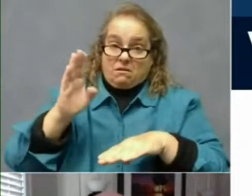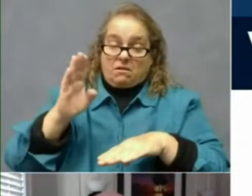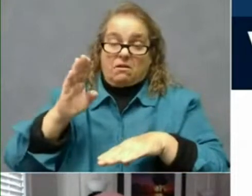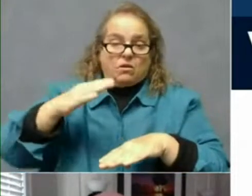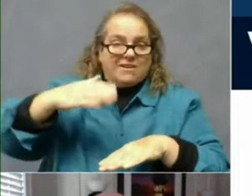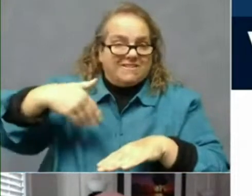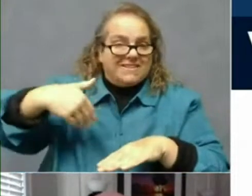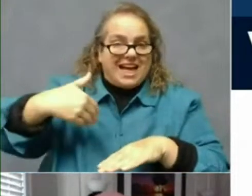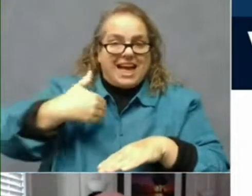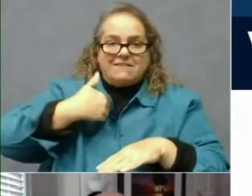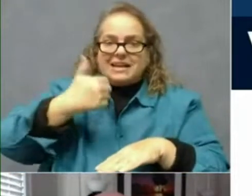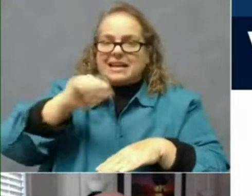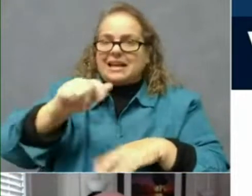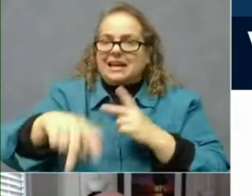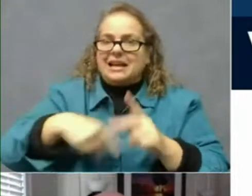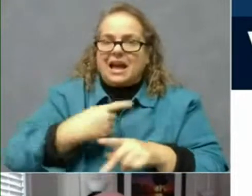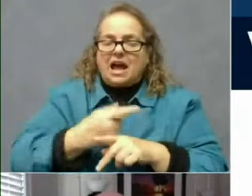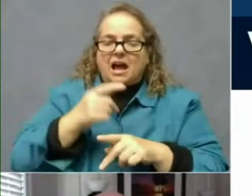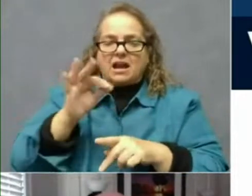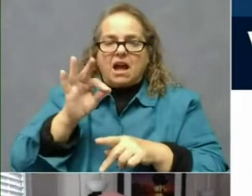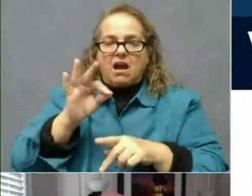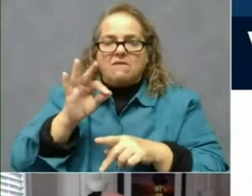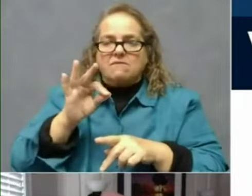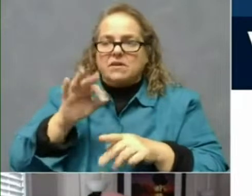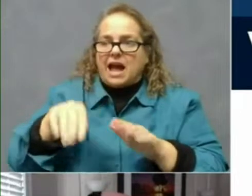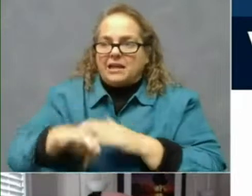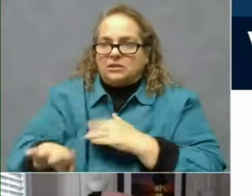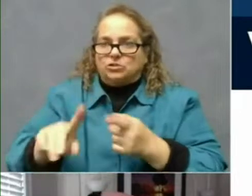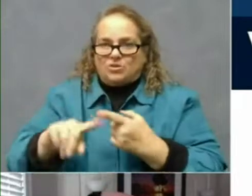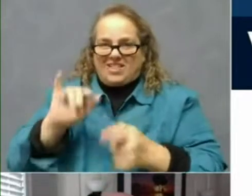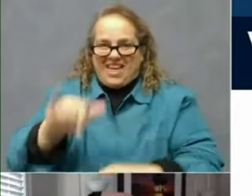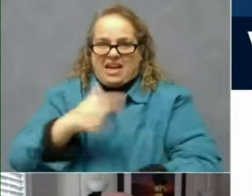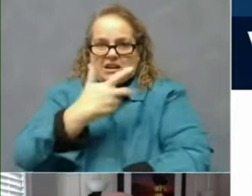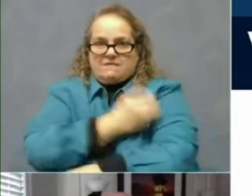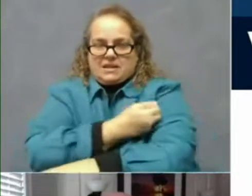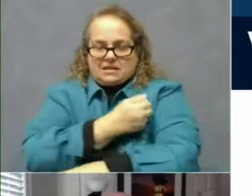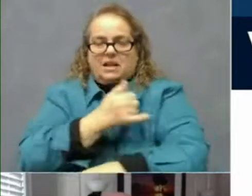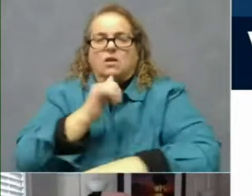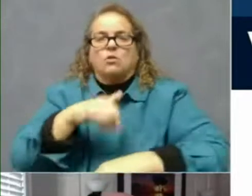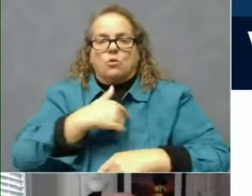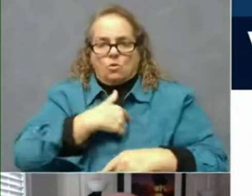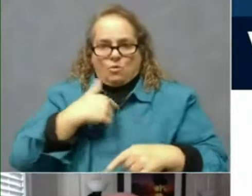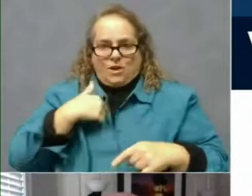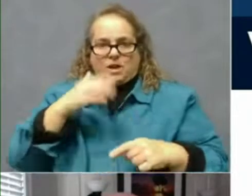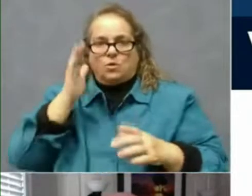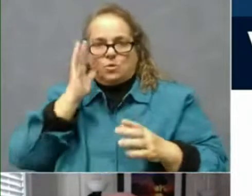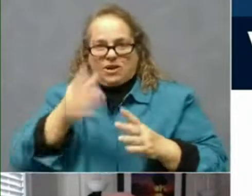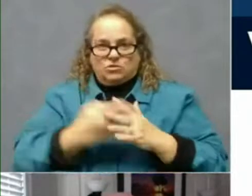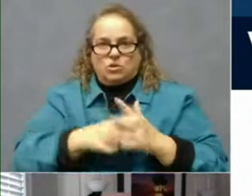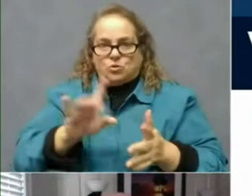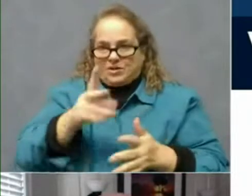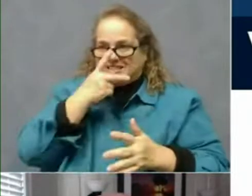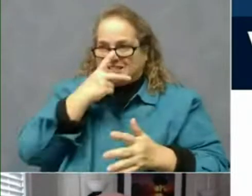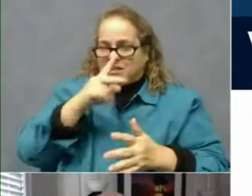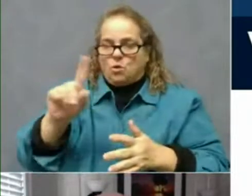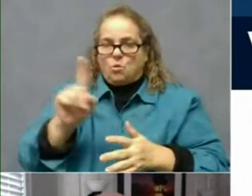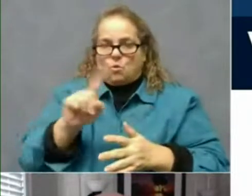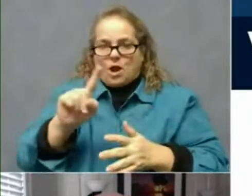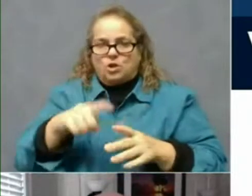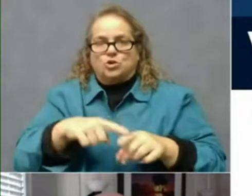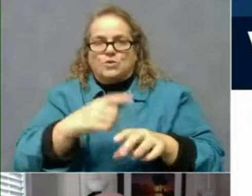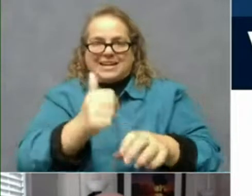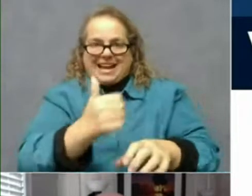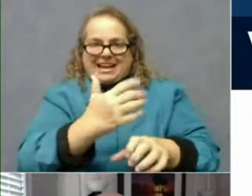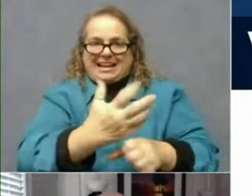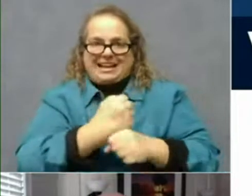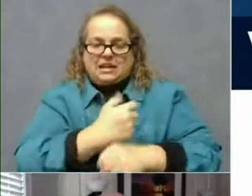kind of general access to the vaccine. That will be built out here, and you will start to see that you begin to get access to that in the